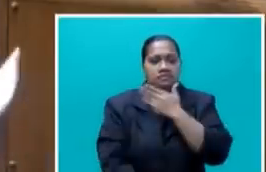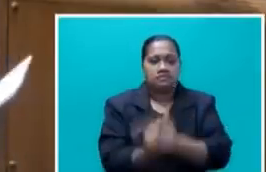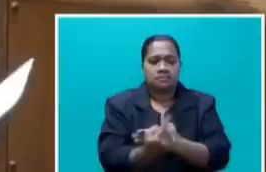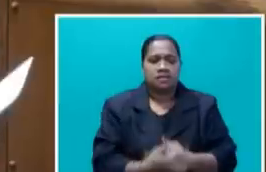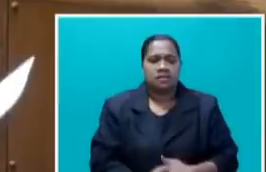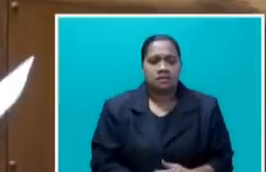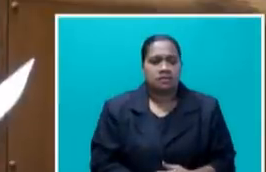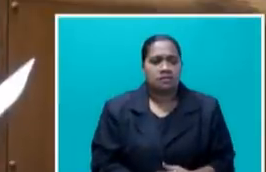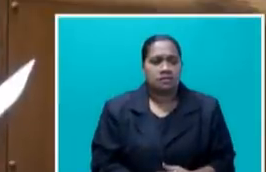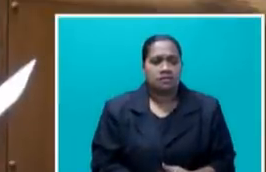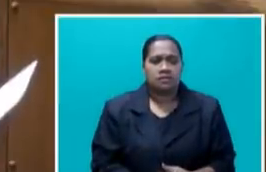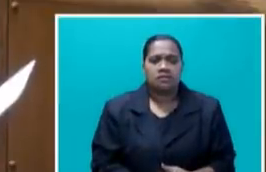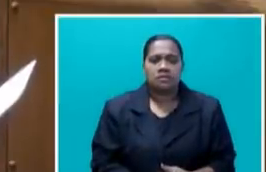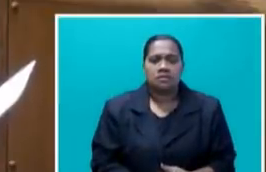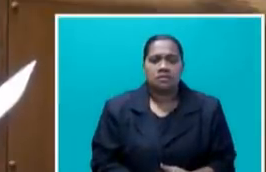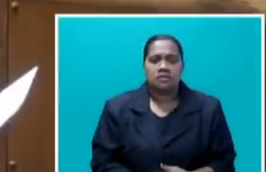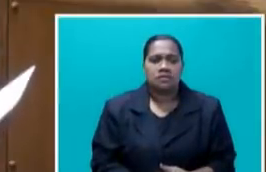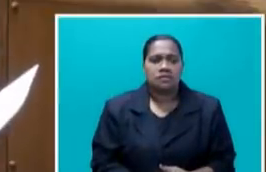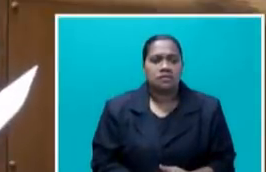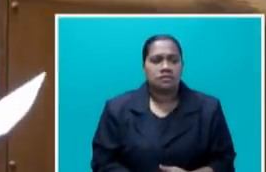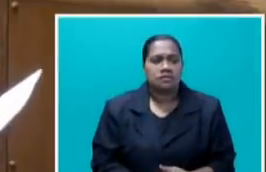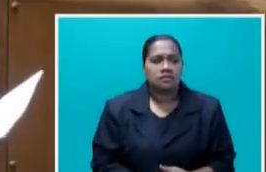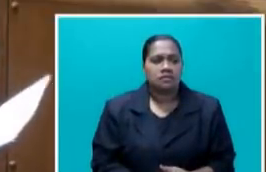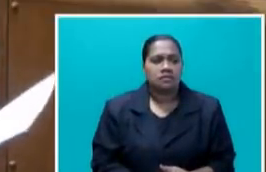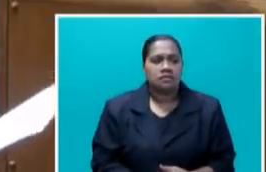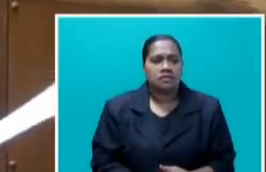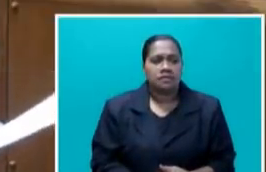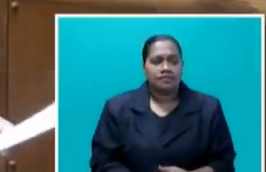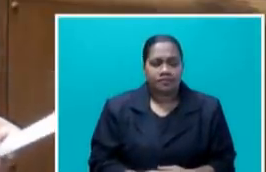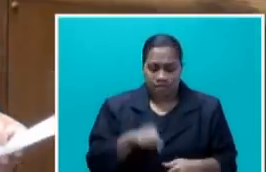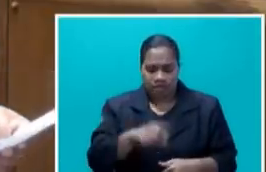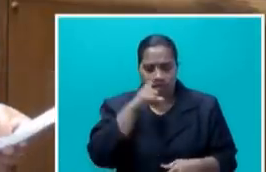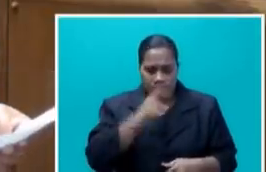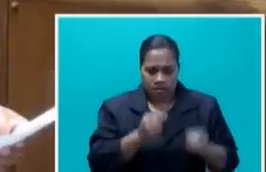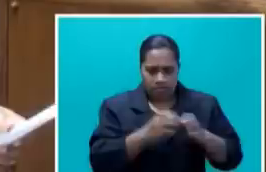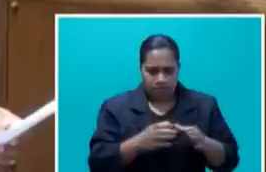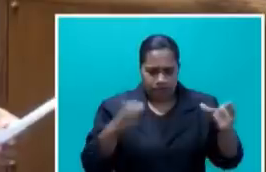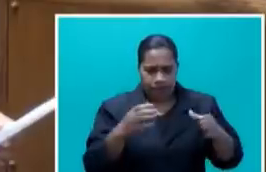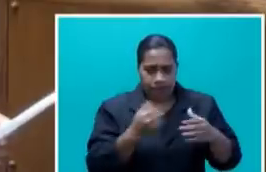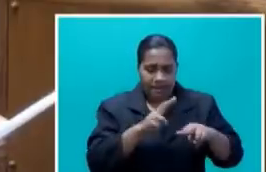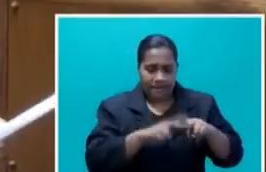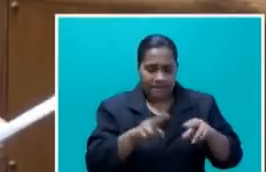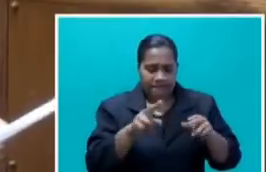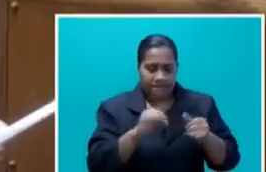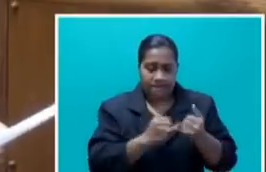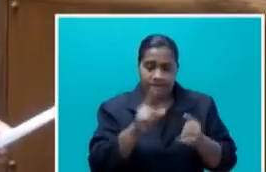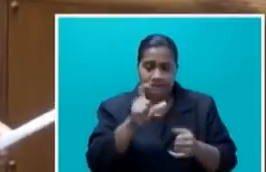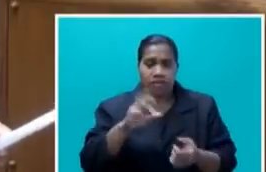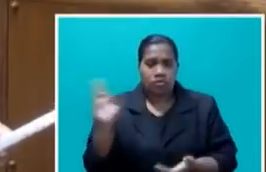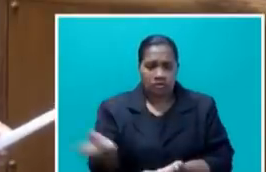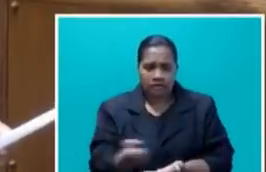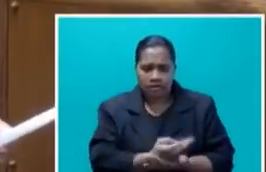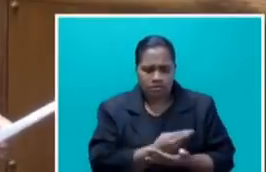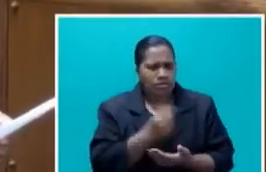To improve meal efficiency and optimise grower and FSC revenue, significant target investment is needed in the